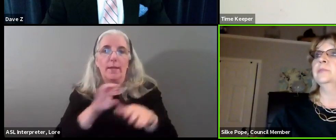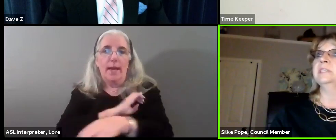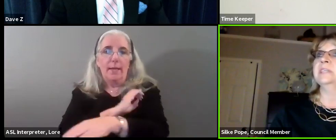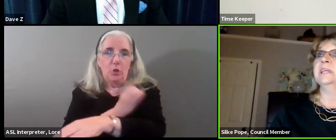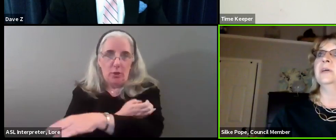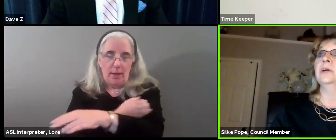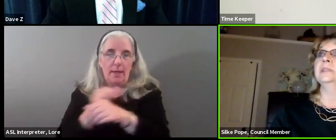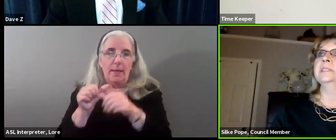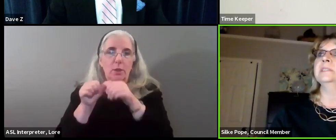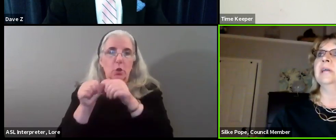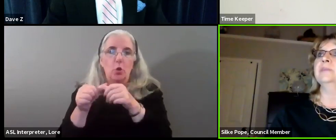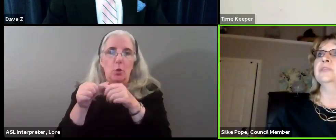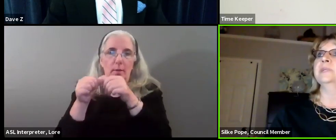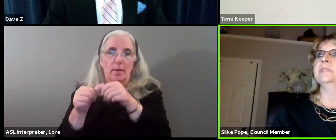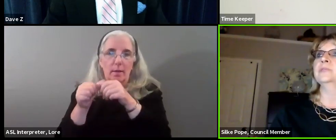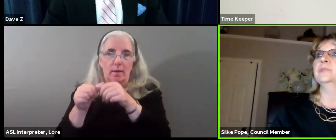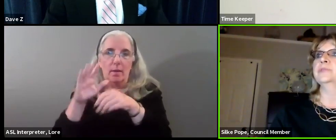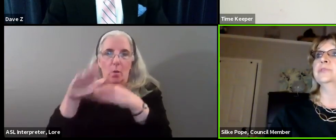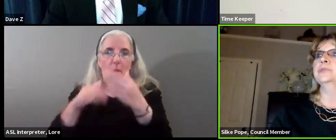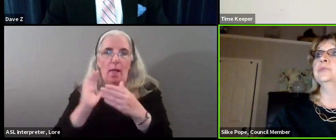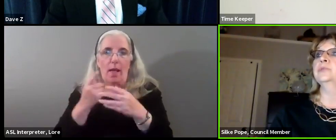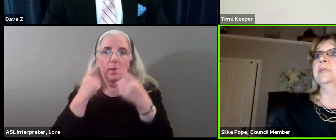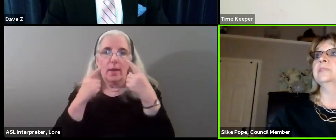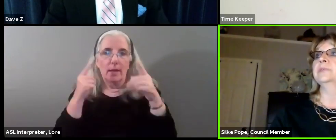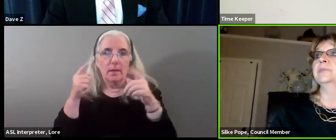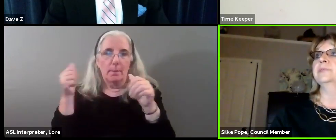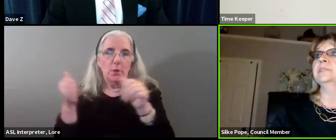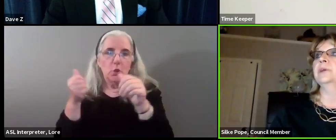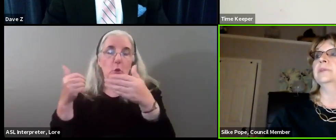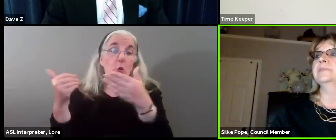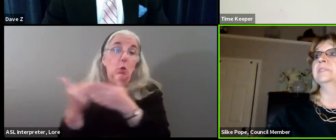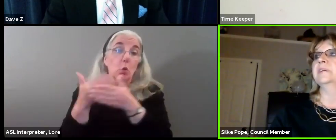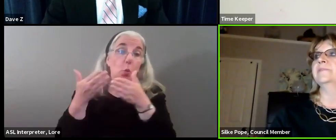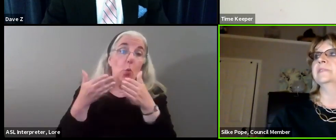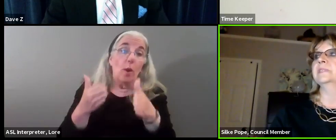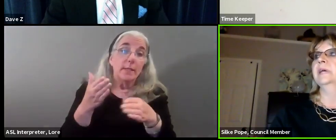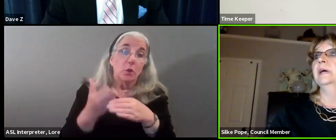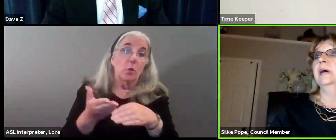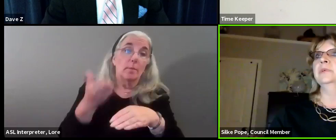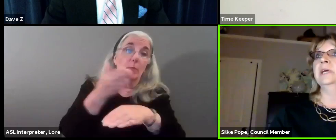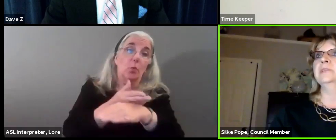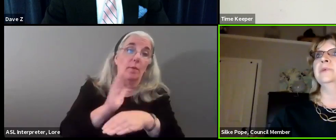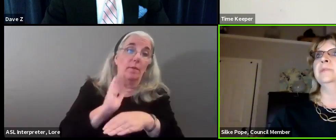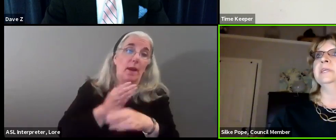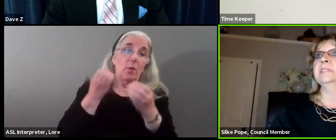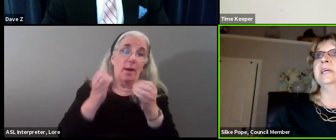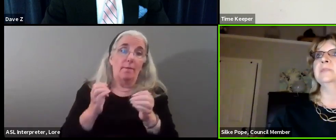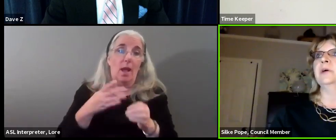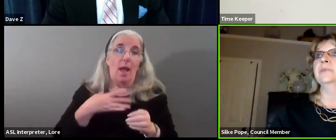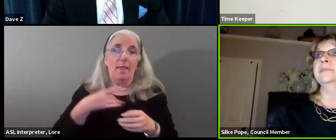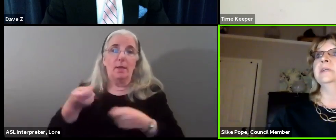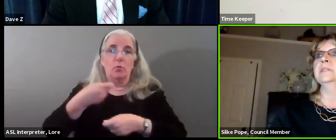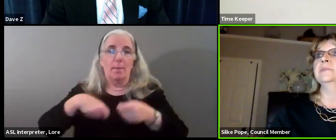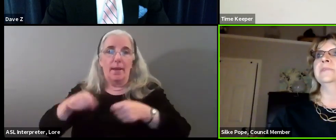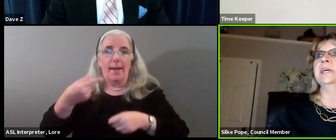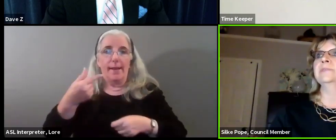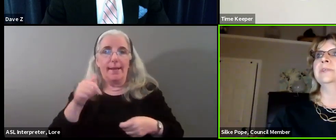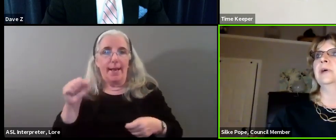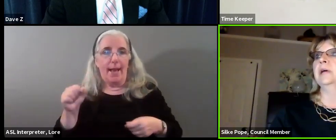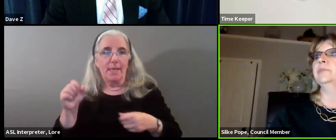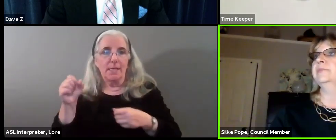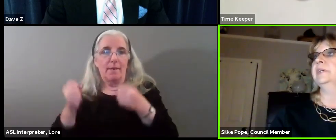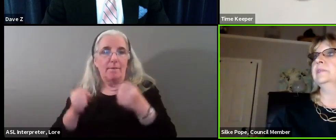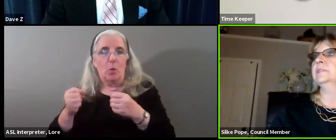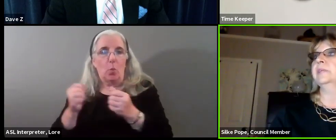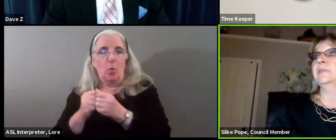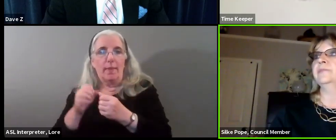continue to maintain all these accomplishments and to pursue new ways to increase all of these efforts. I would like to replace gas-powered vehicles with electric